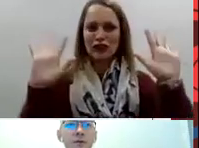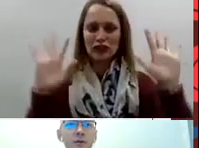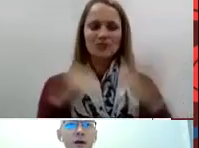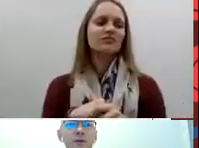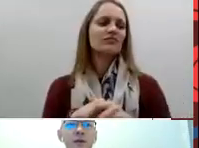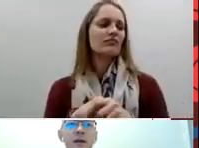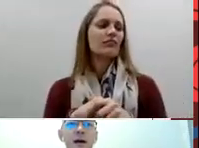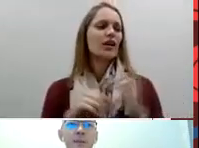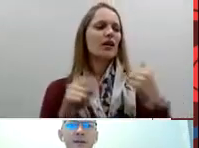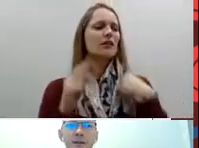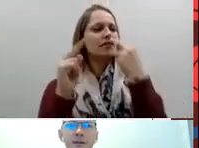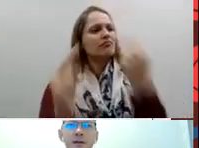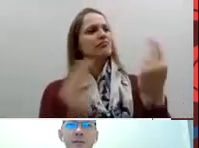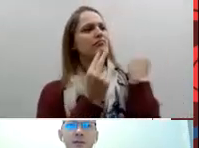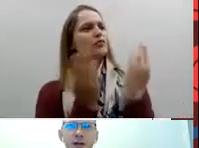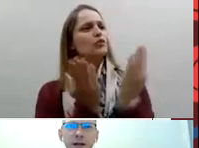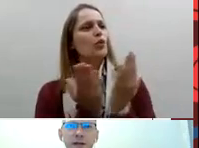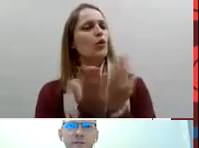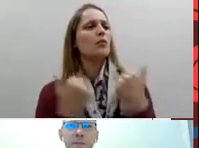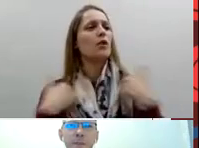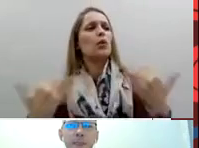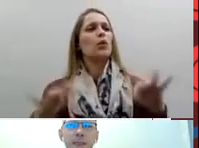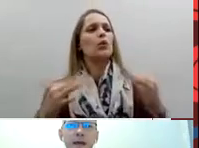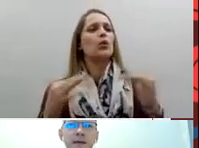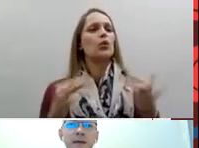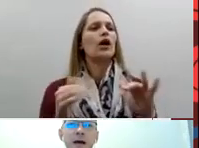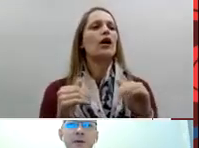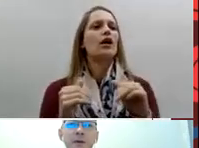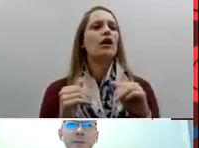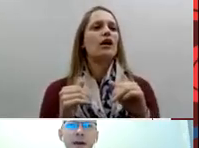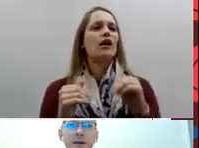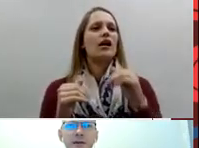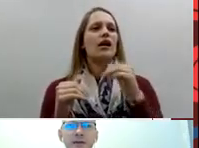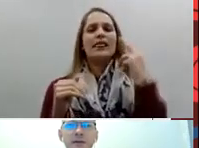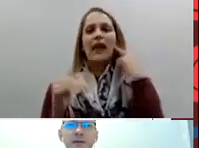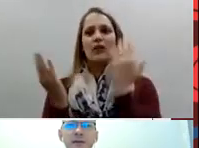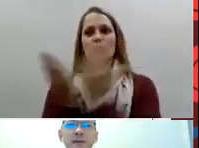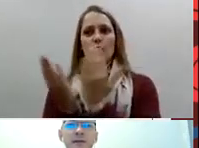grade four I was there up until matric and now looking back